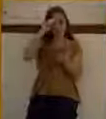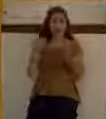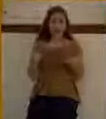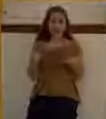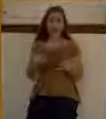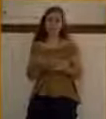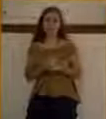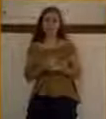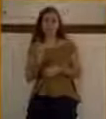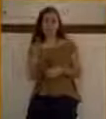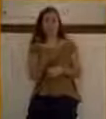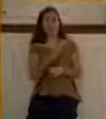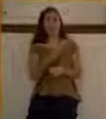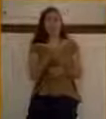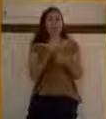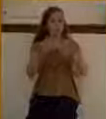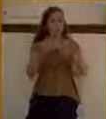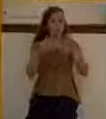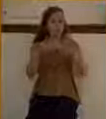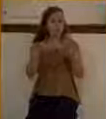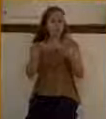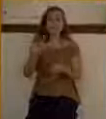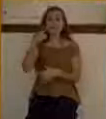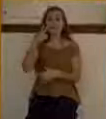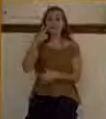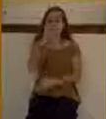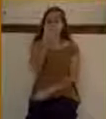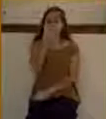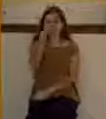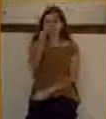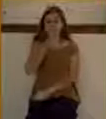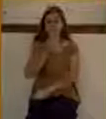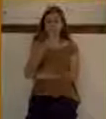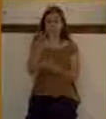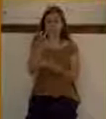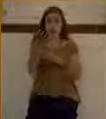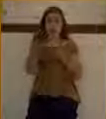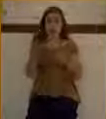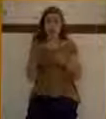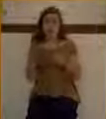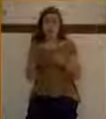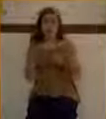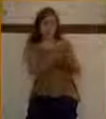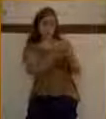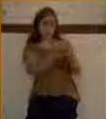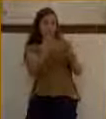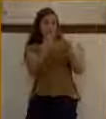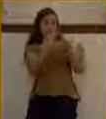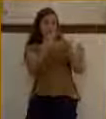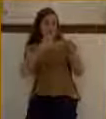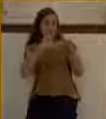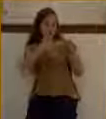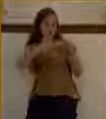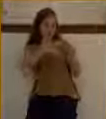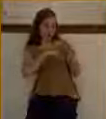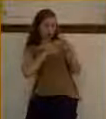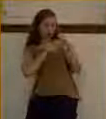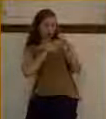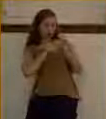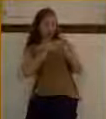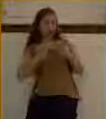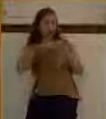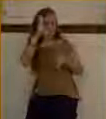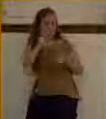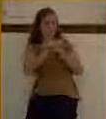And in our passage today, what we see is a blind beggar who's going to teach us about faith. Now, Mark tells us his